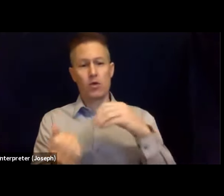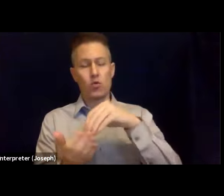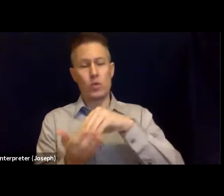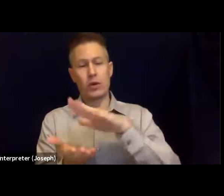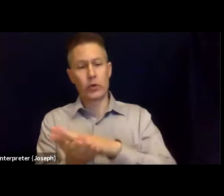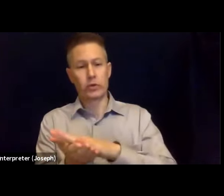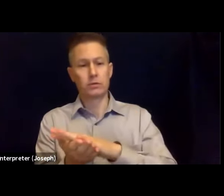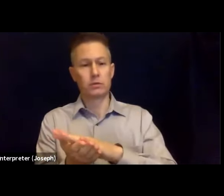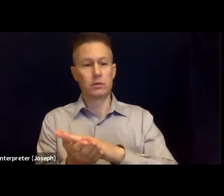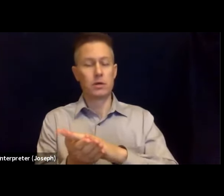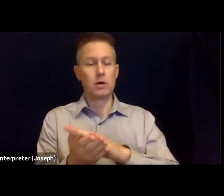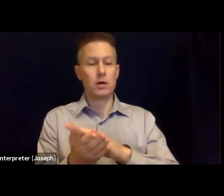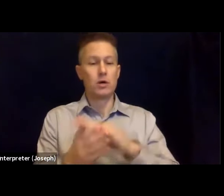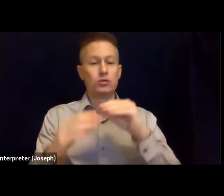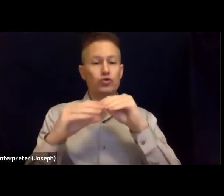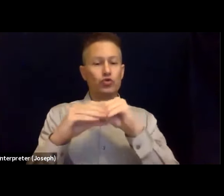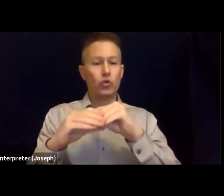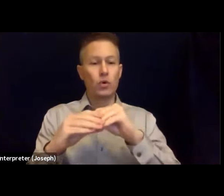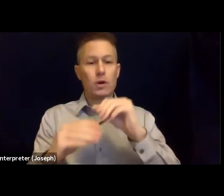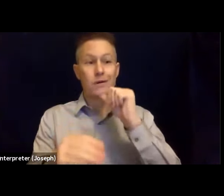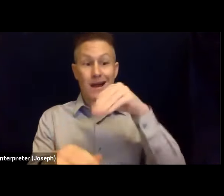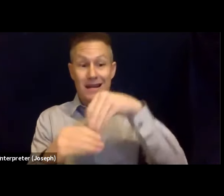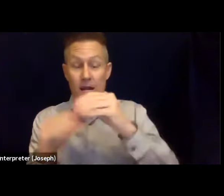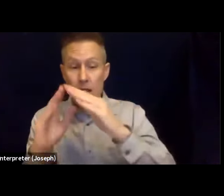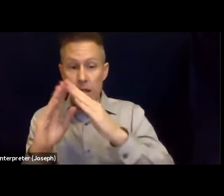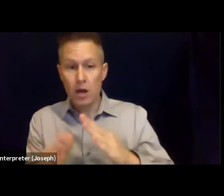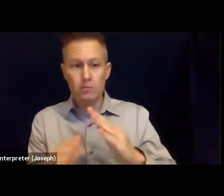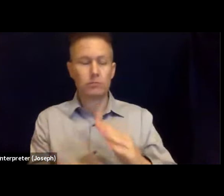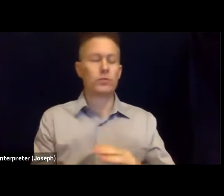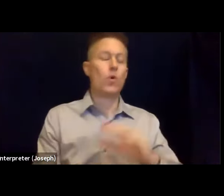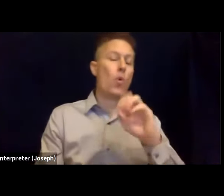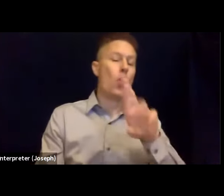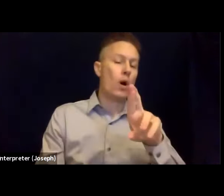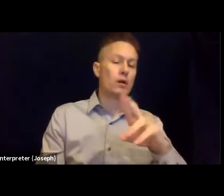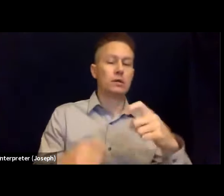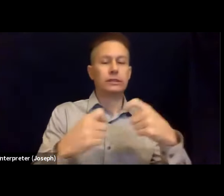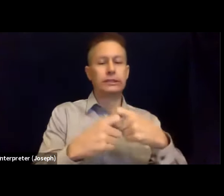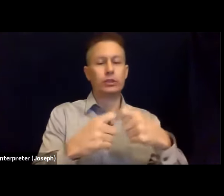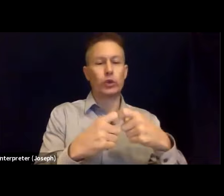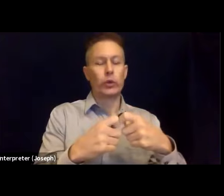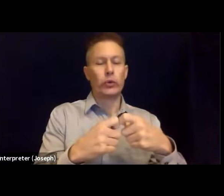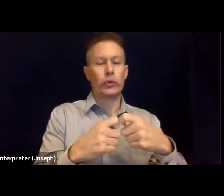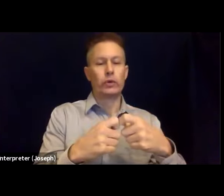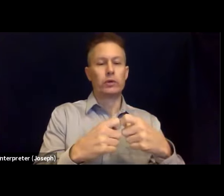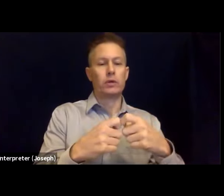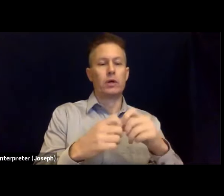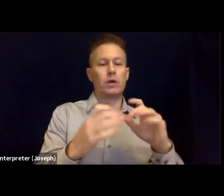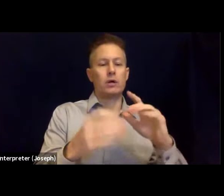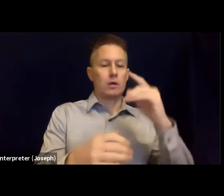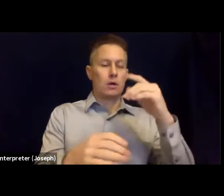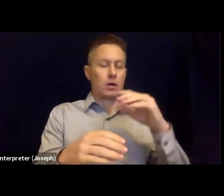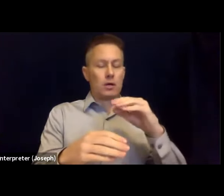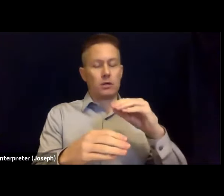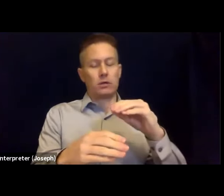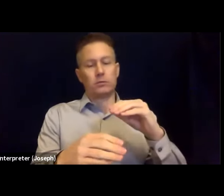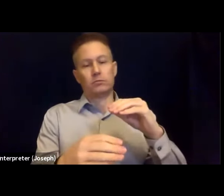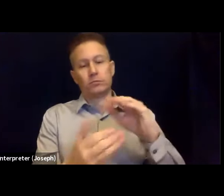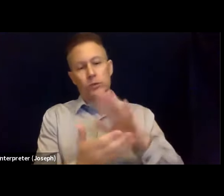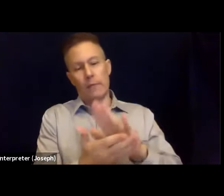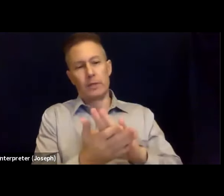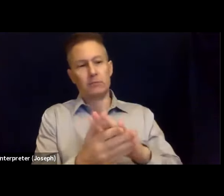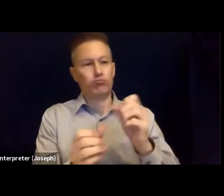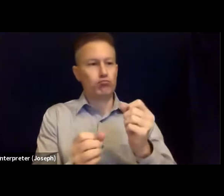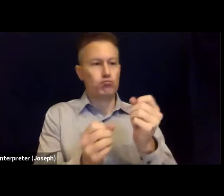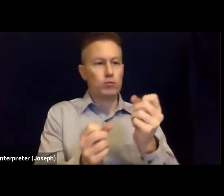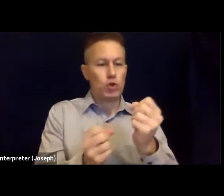Or we can make digital copies of those and store them on the cloud so that if our home is damaged, we have access to information